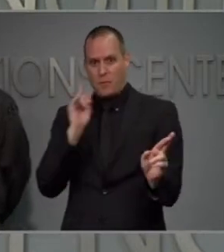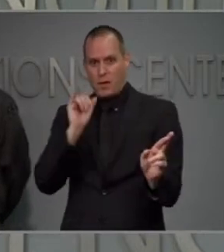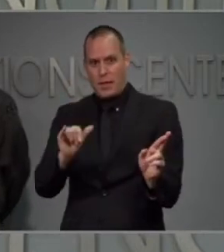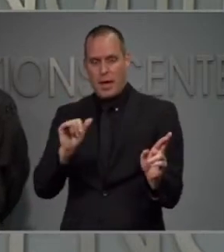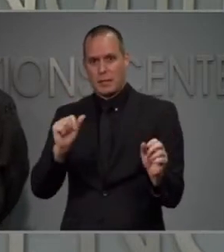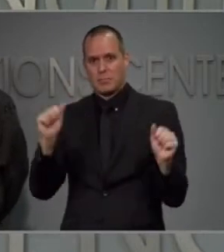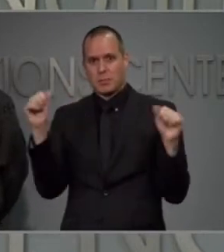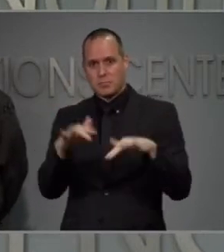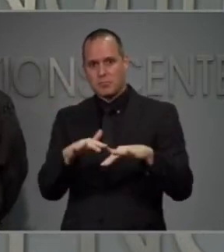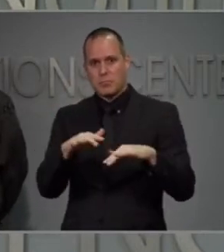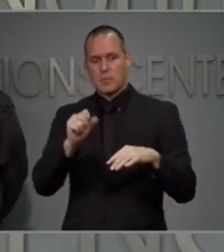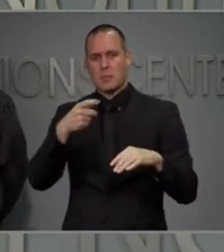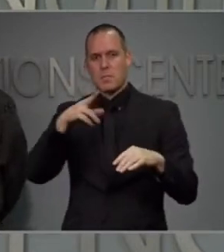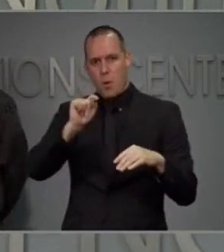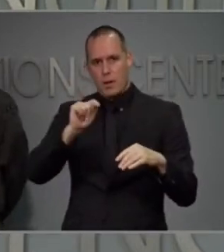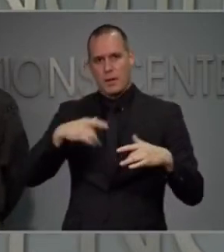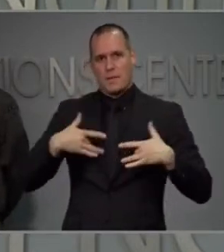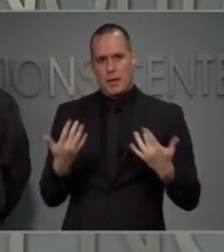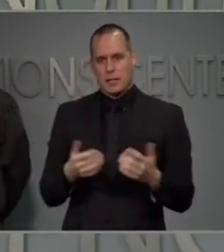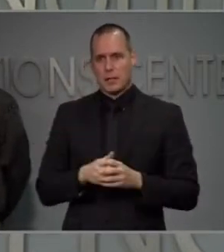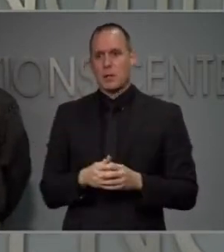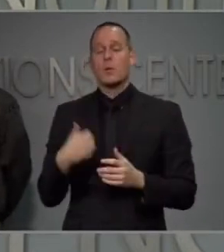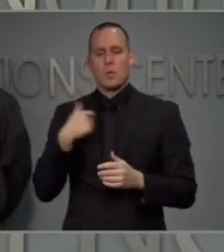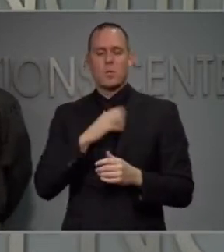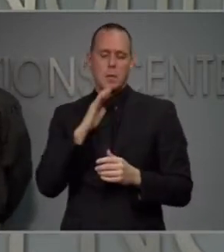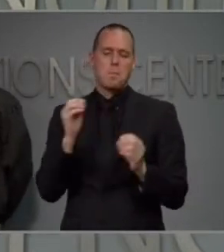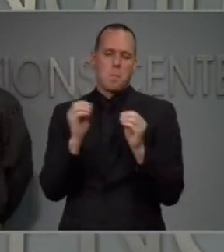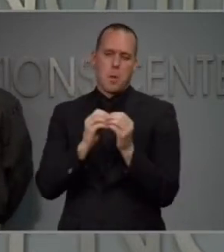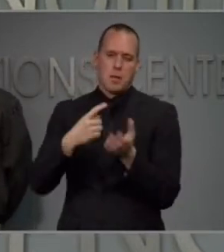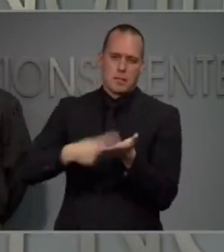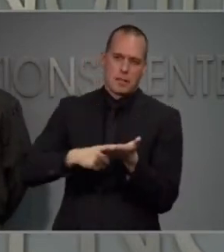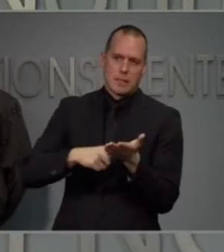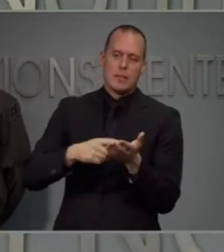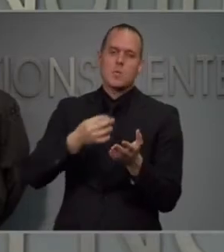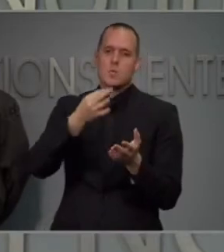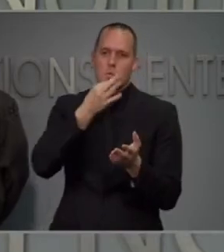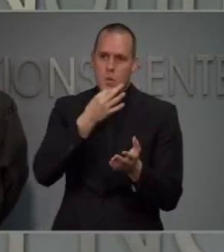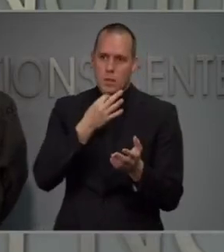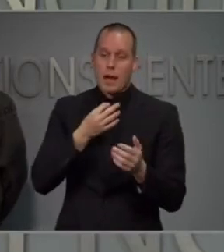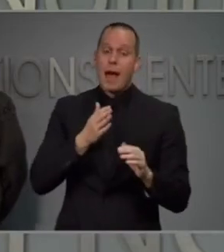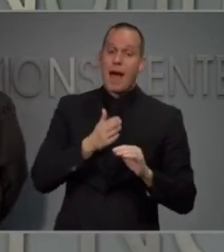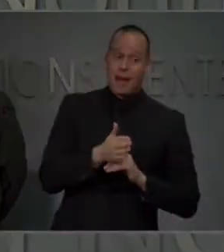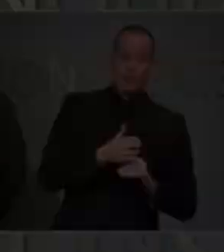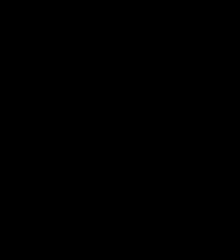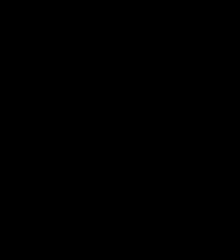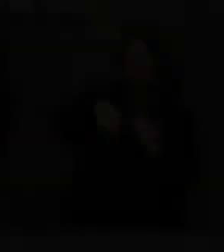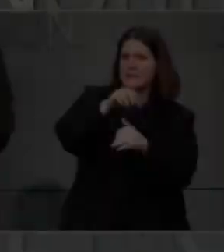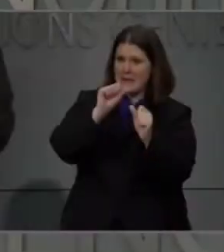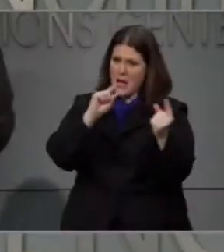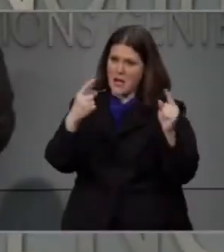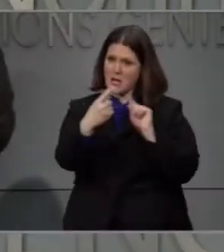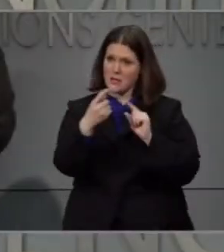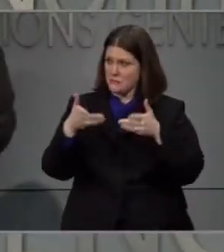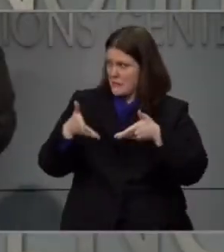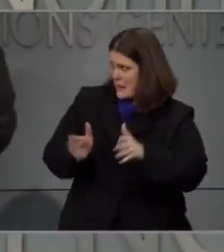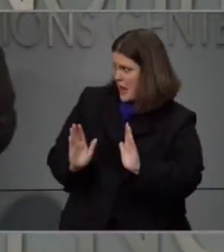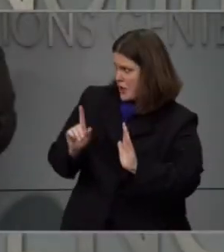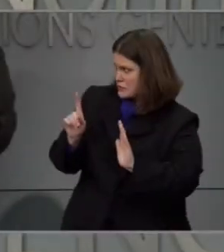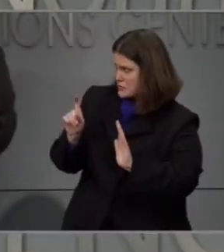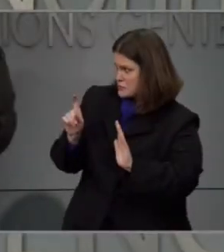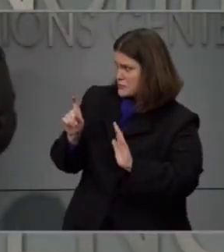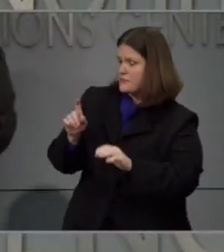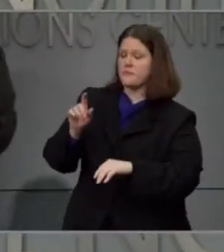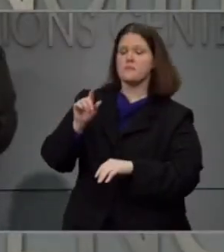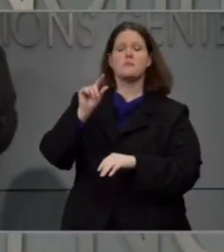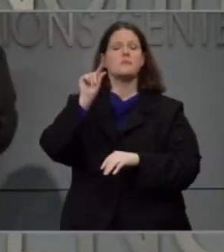pretty soon after we have had more conversations with the public health officials and with NASCAR officials. From the information that I